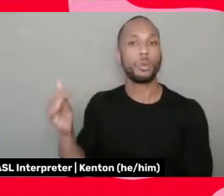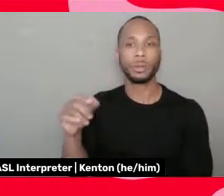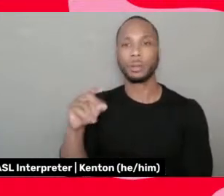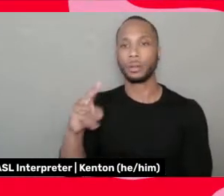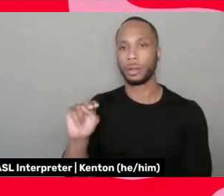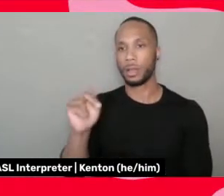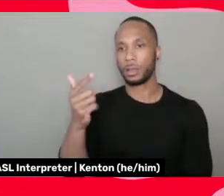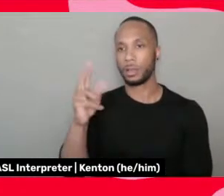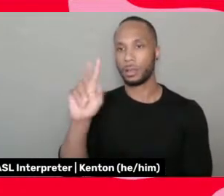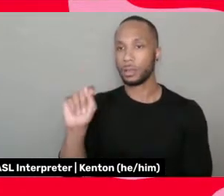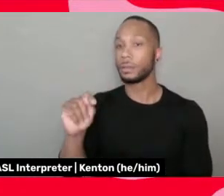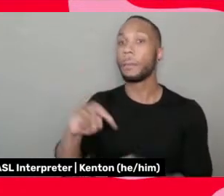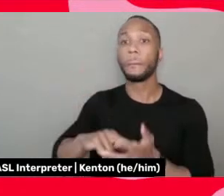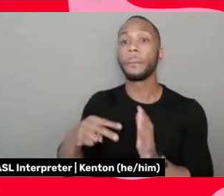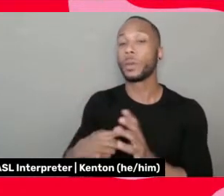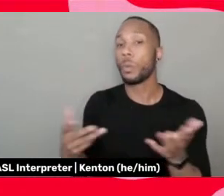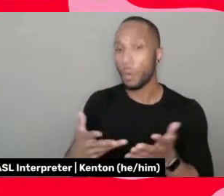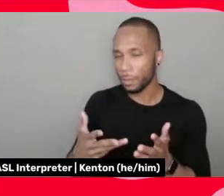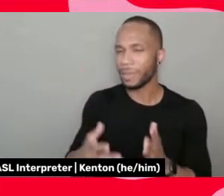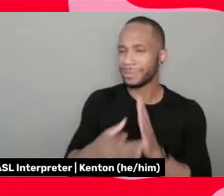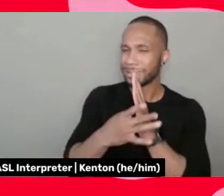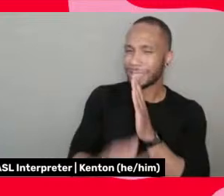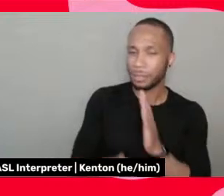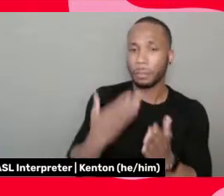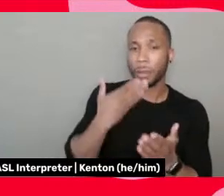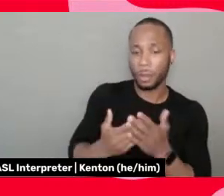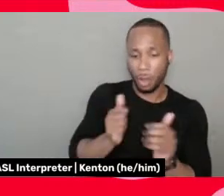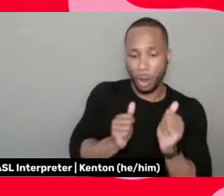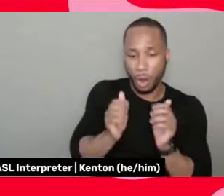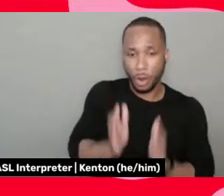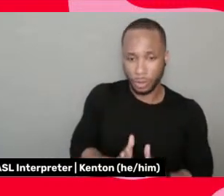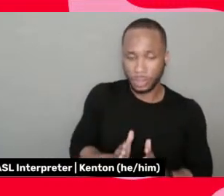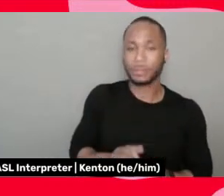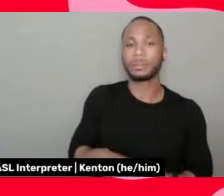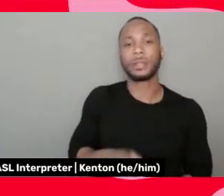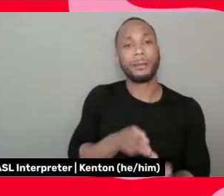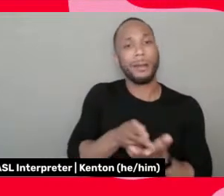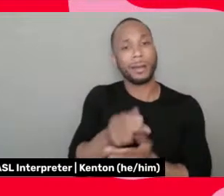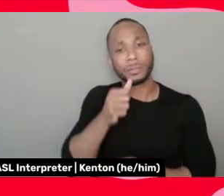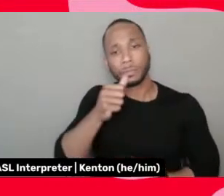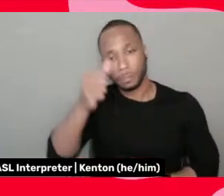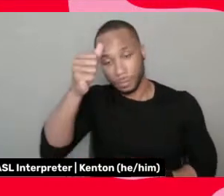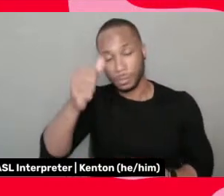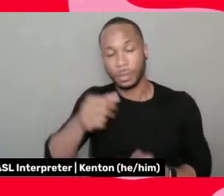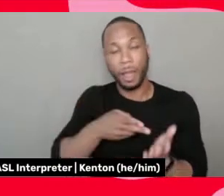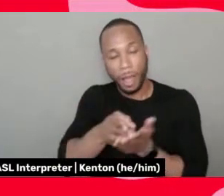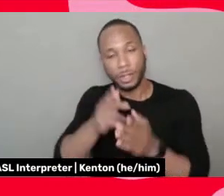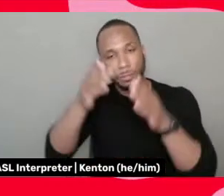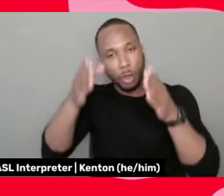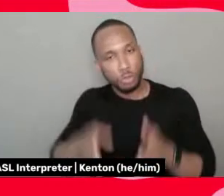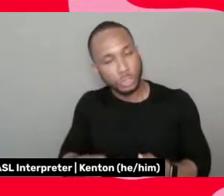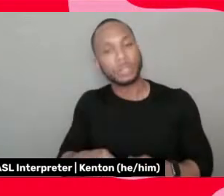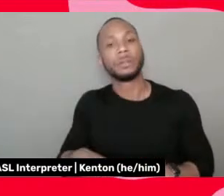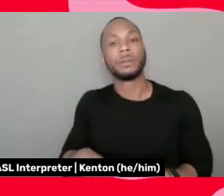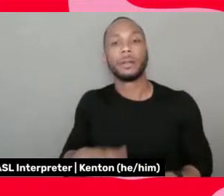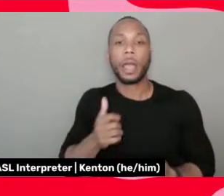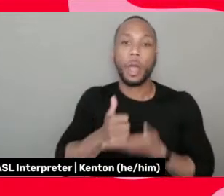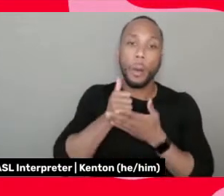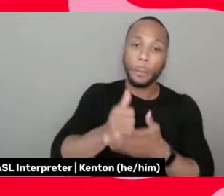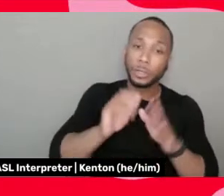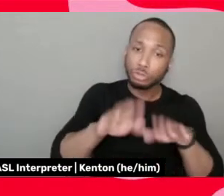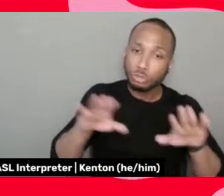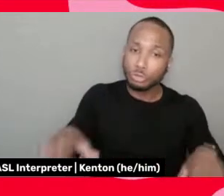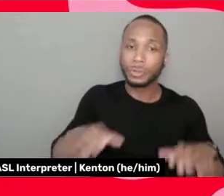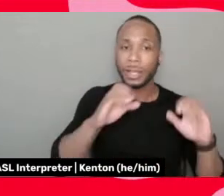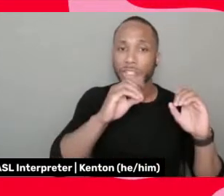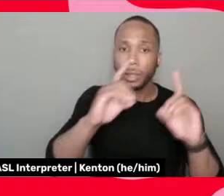a good artist in your midst and being a honest person and helping children and educating and giving people a helping